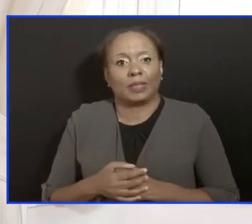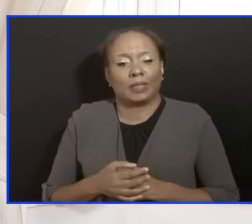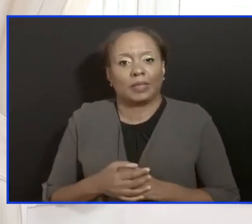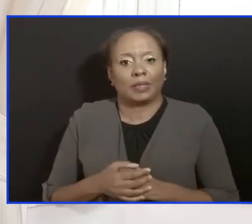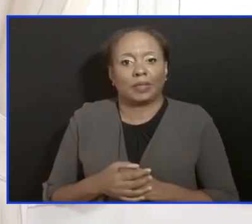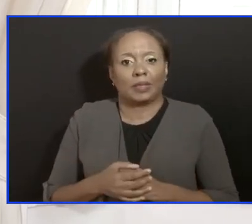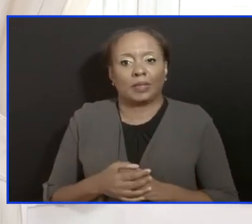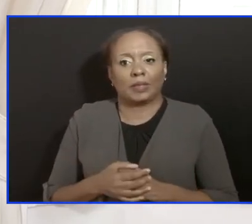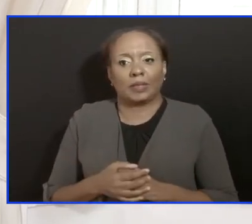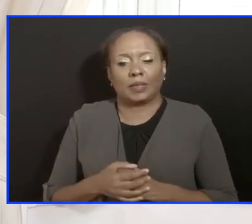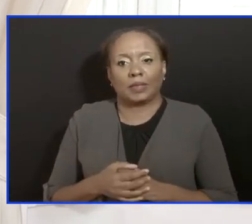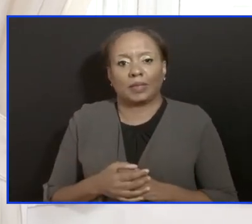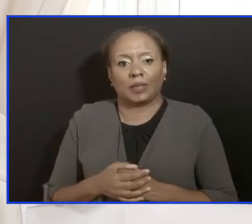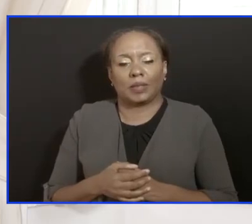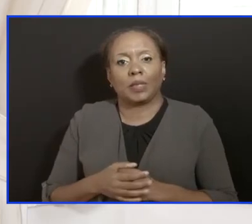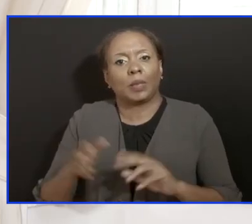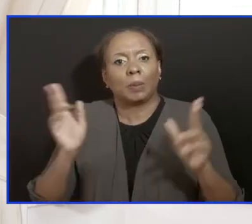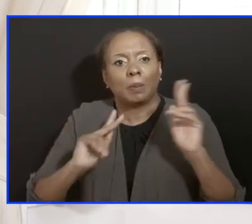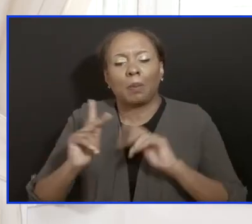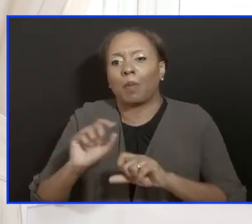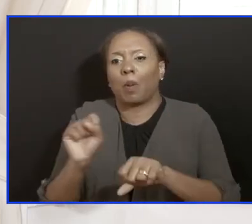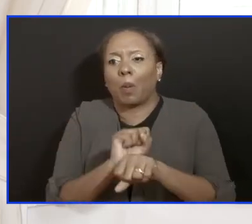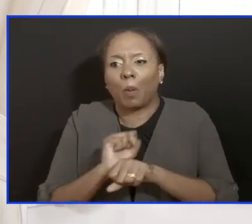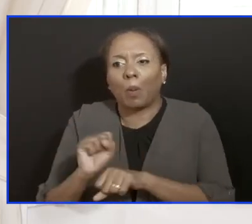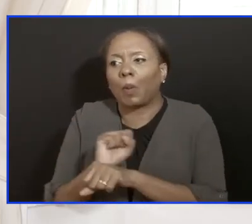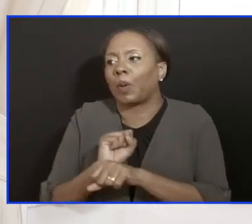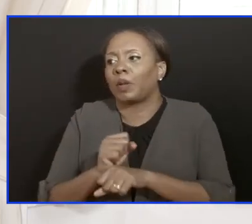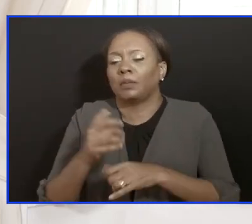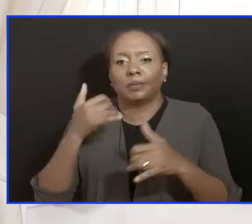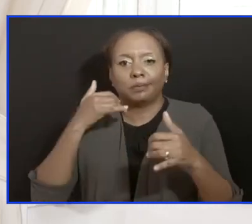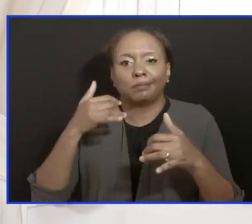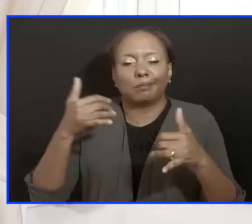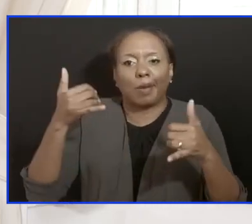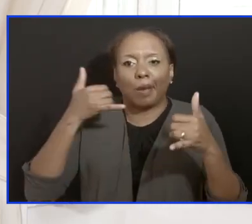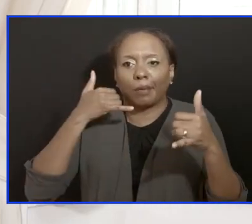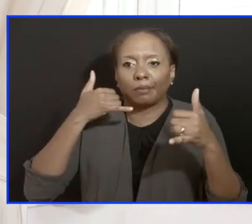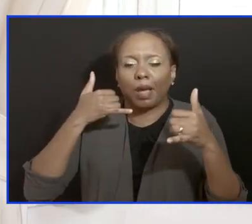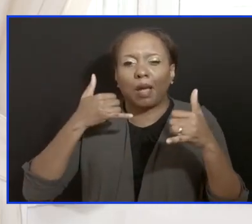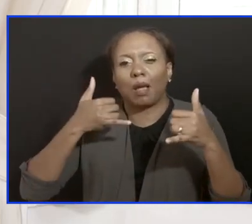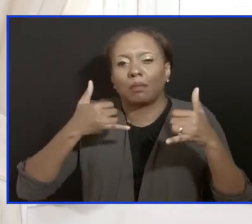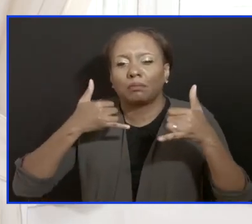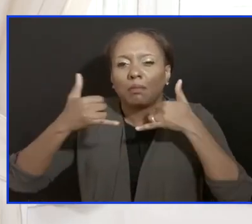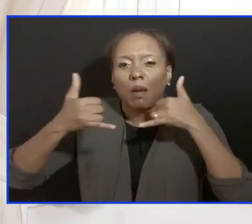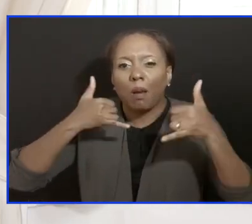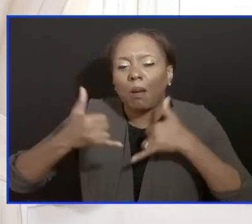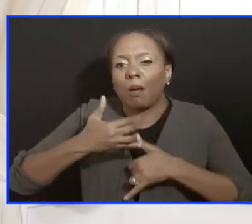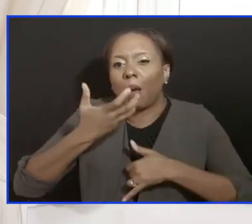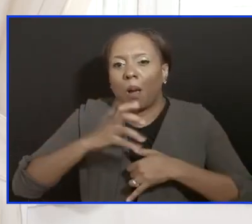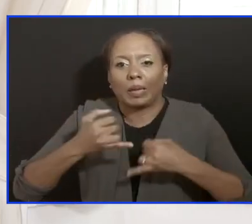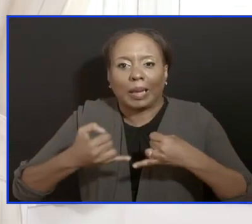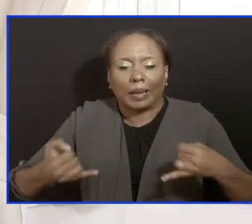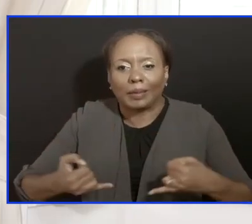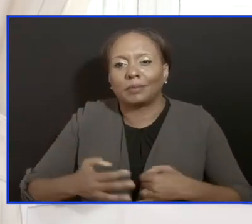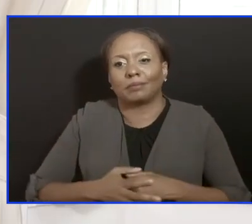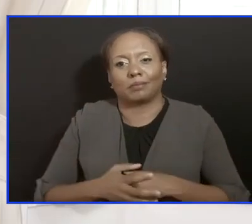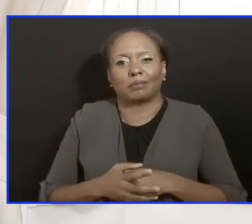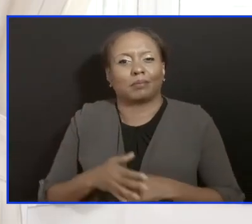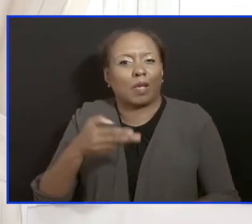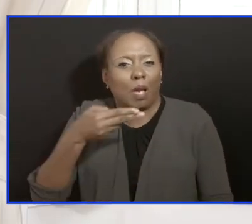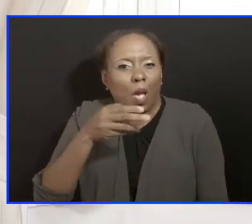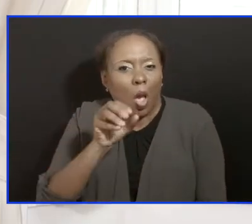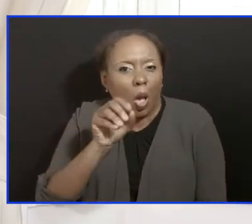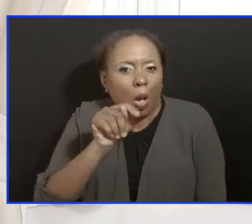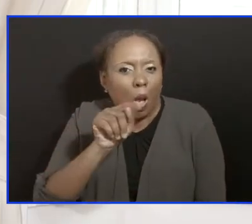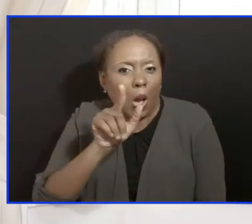persons who are working at the operations center, persons who came on and are now working at our call center. This is a